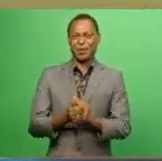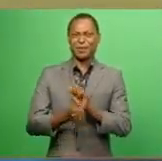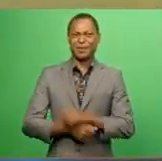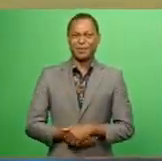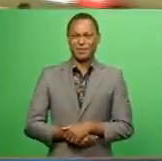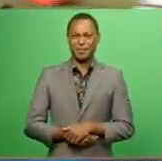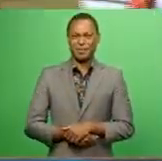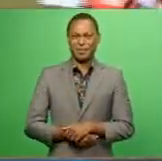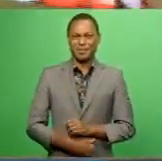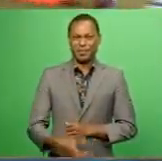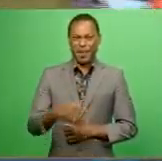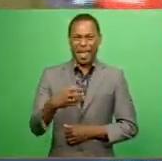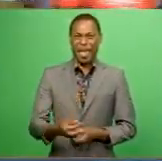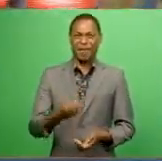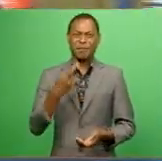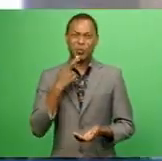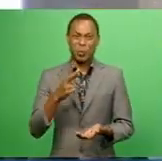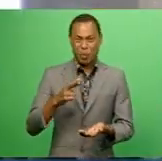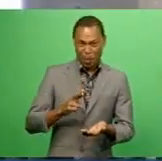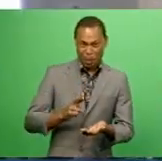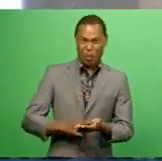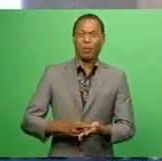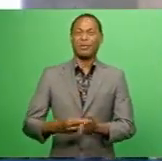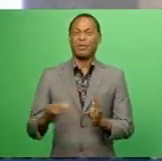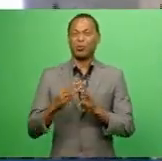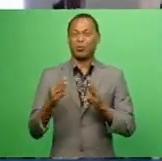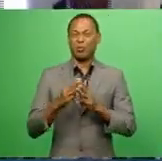We have the latest from the Triple N Zone